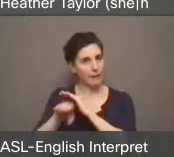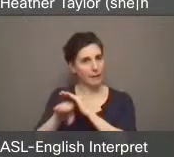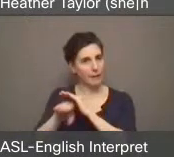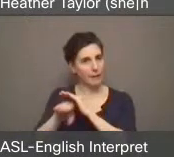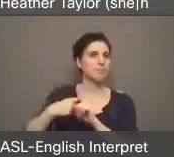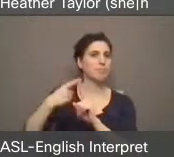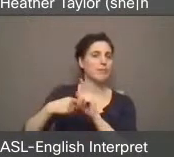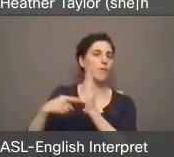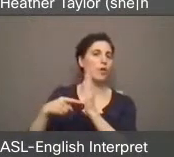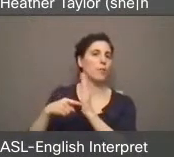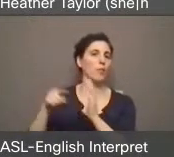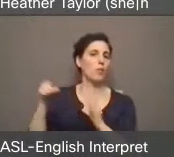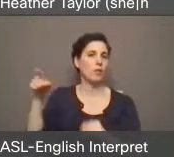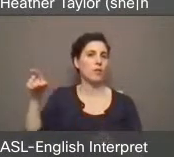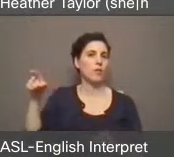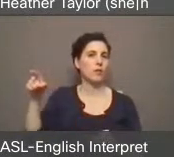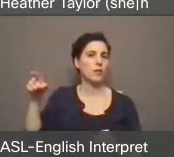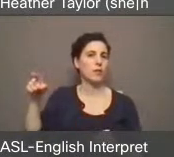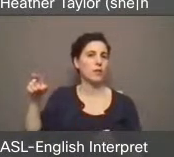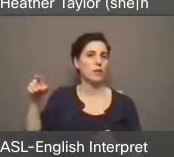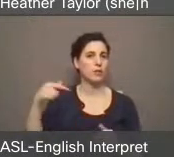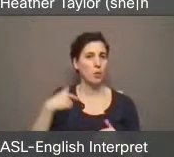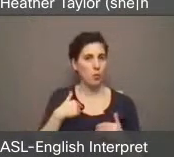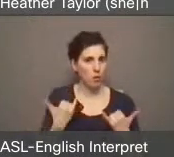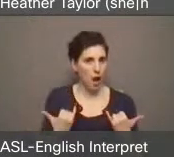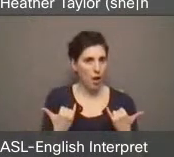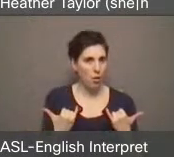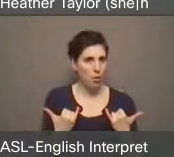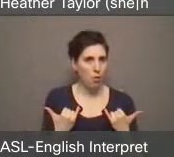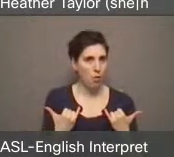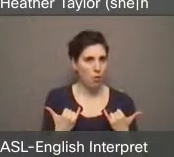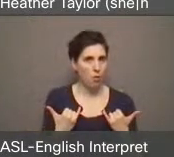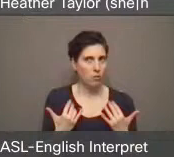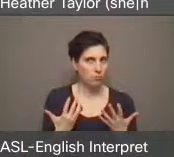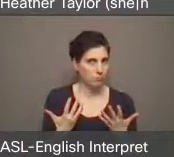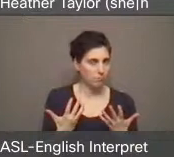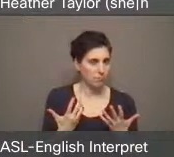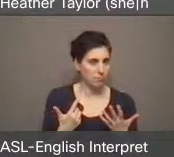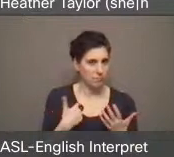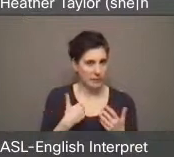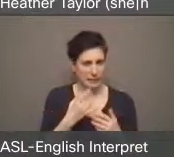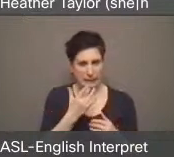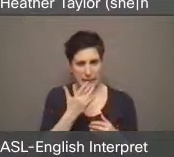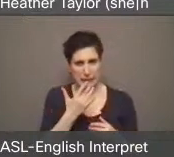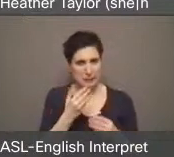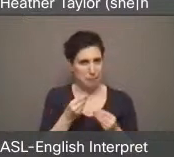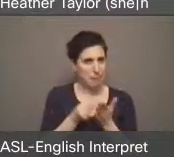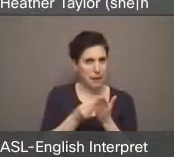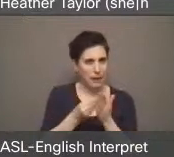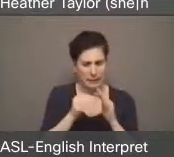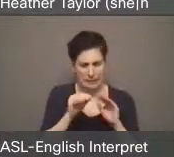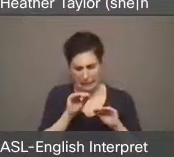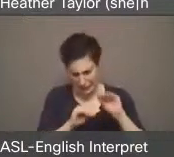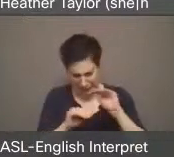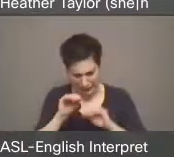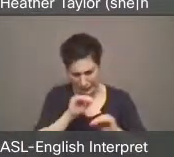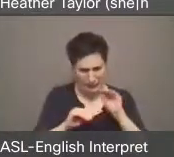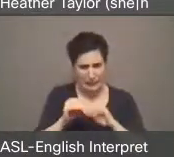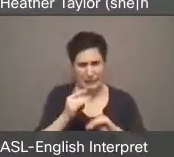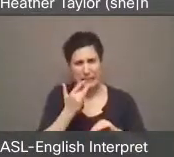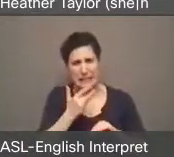racing the clock, hoping I can manage until I get into,